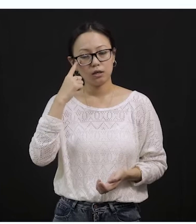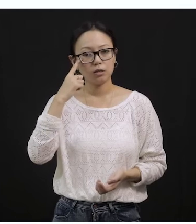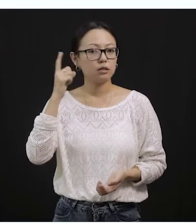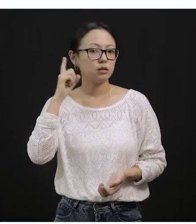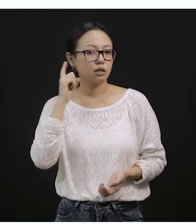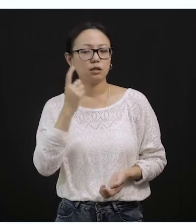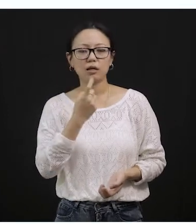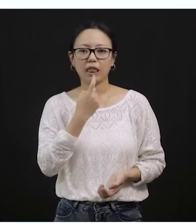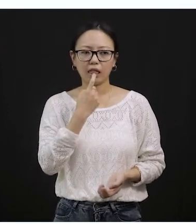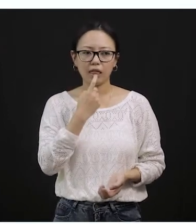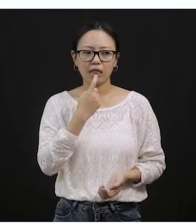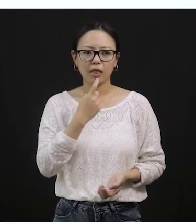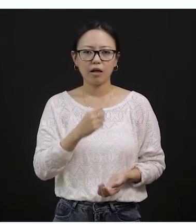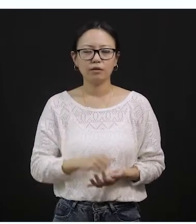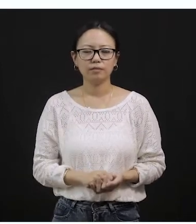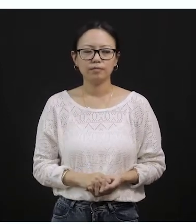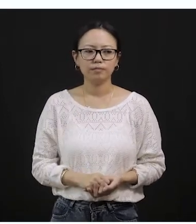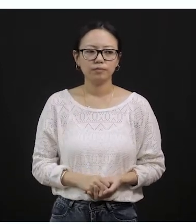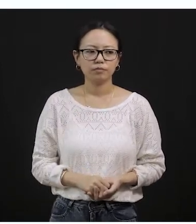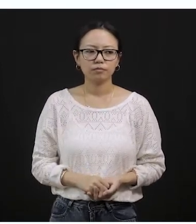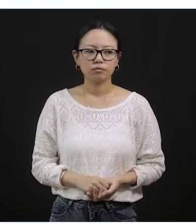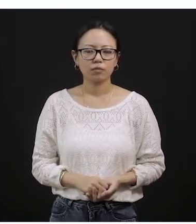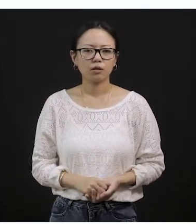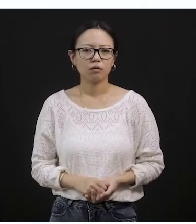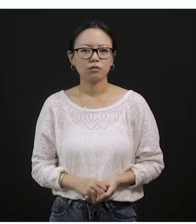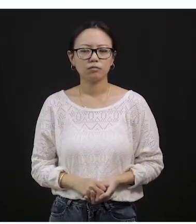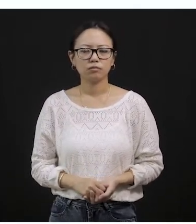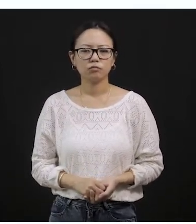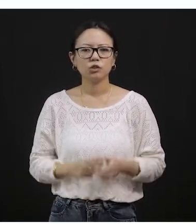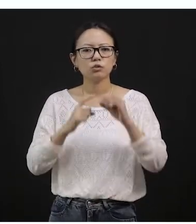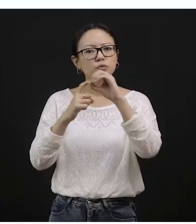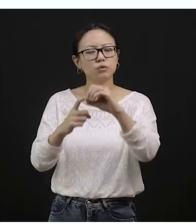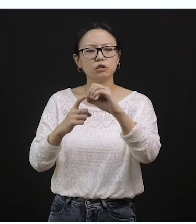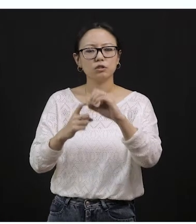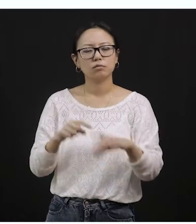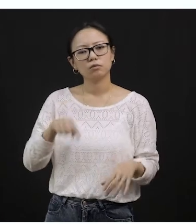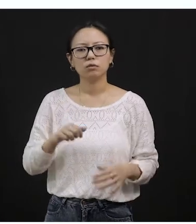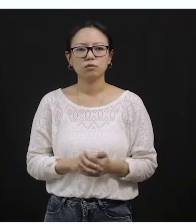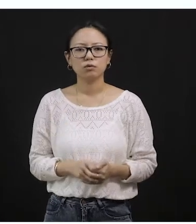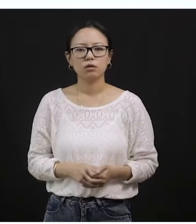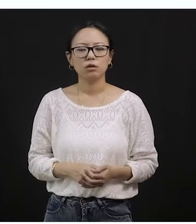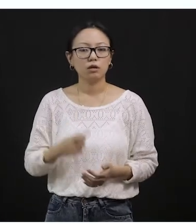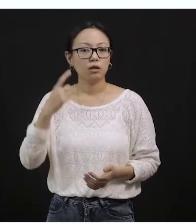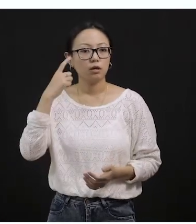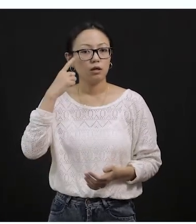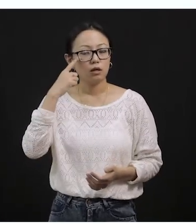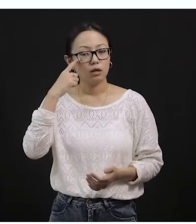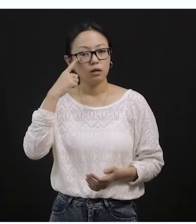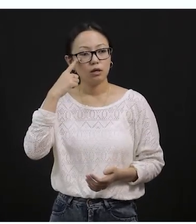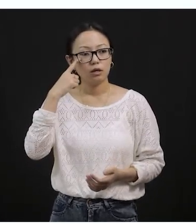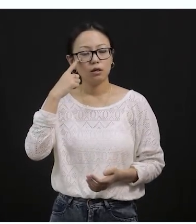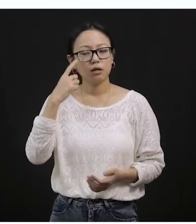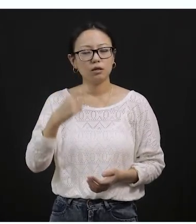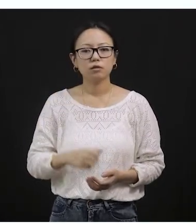our eyes is the sense of tesh. You're able to see with your eyes. This is called